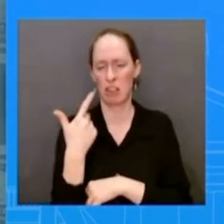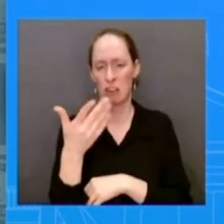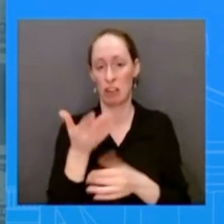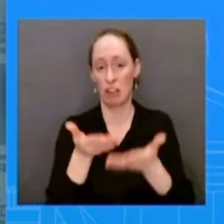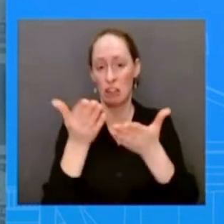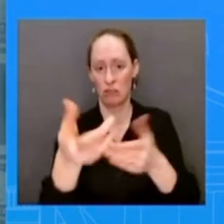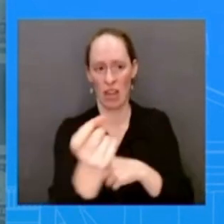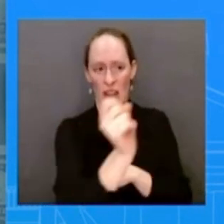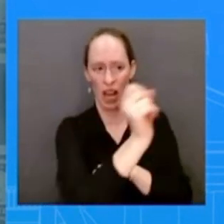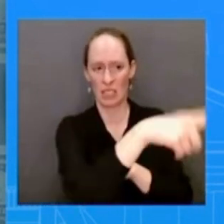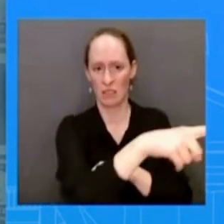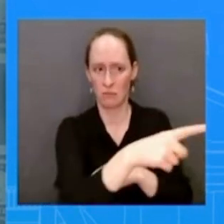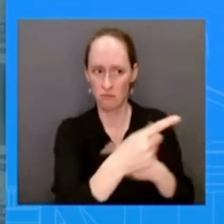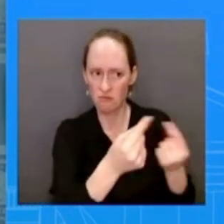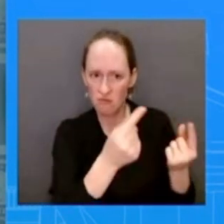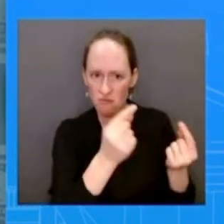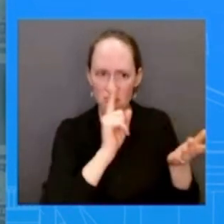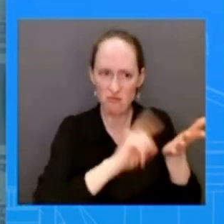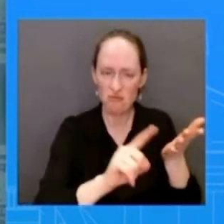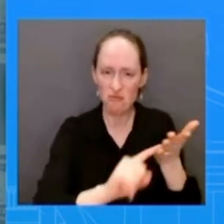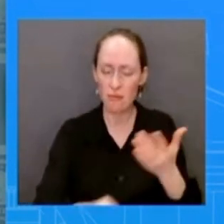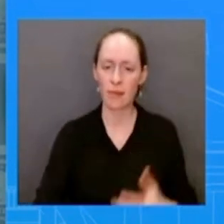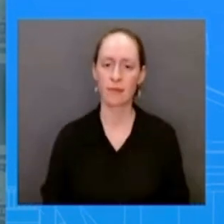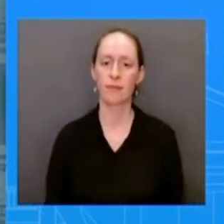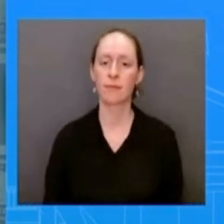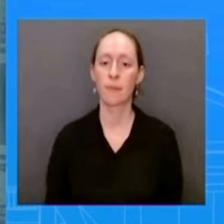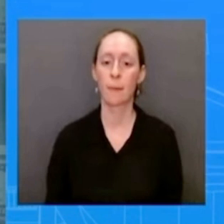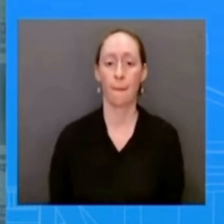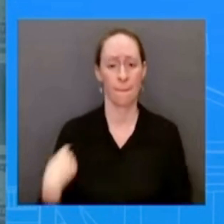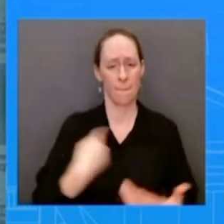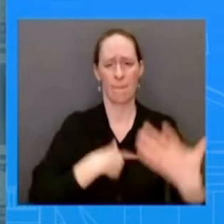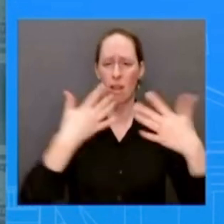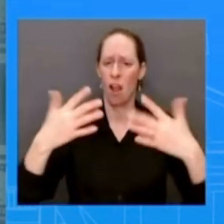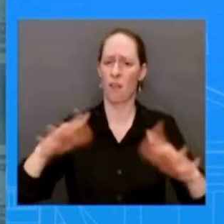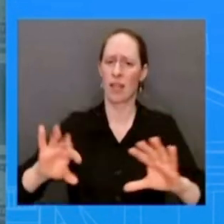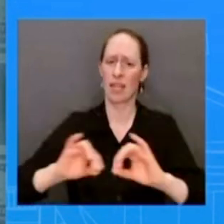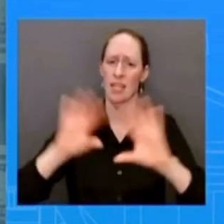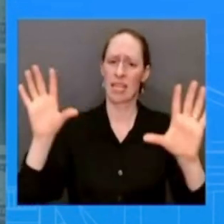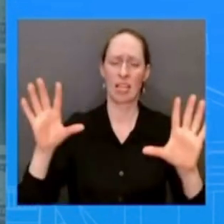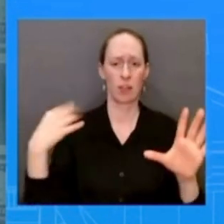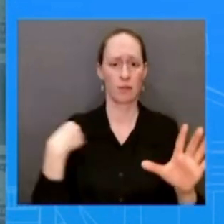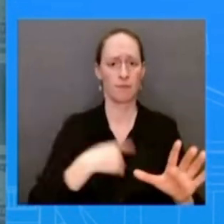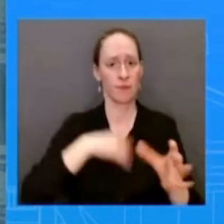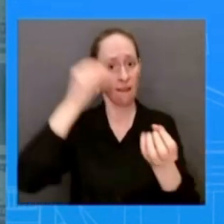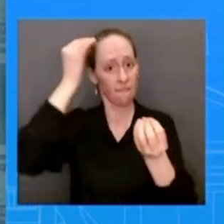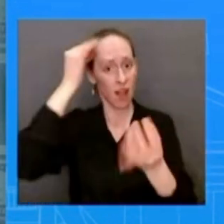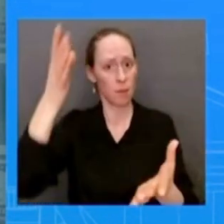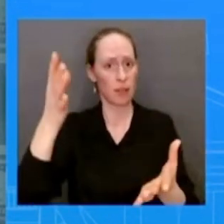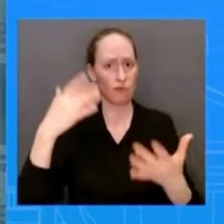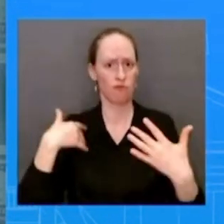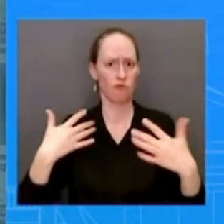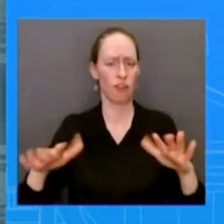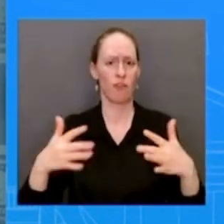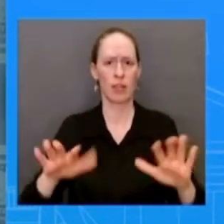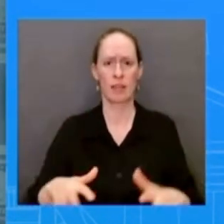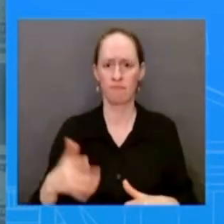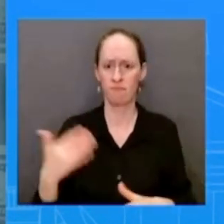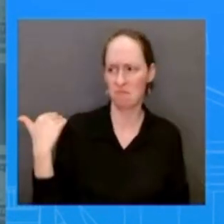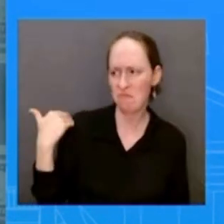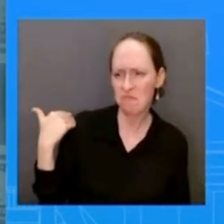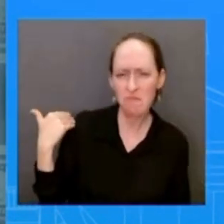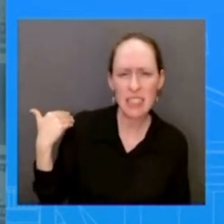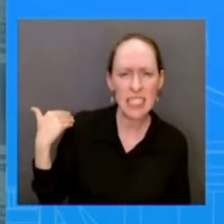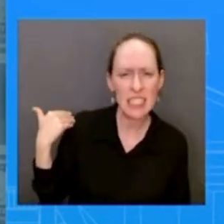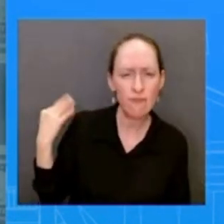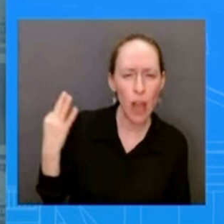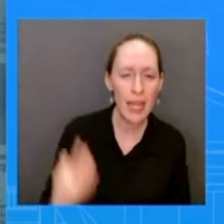go beyond the readout that we provided uh on friday uh with the chancellor's visit here um just serving